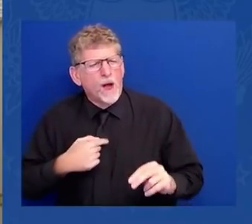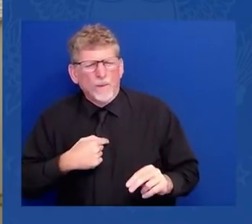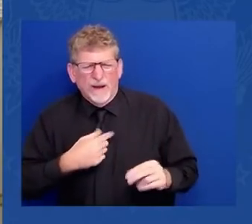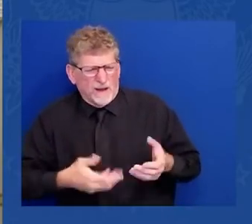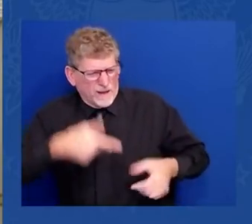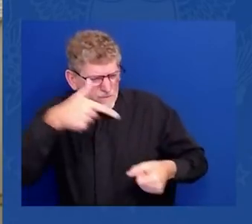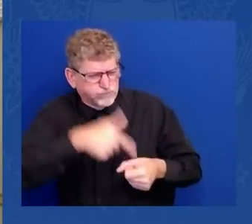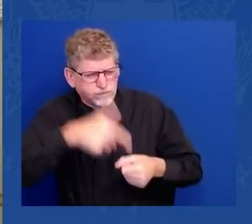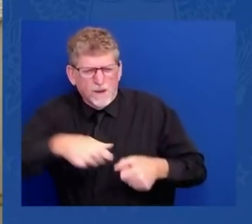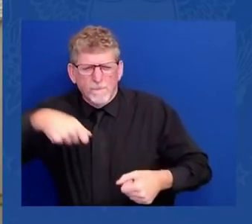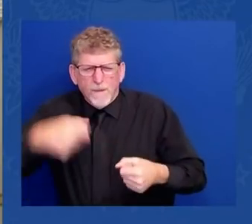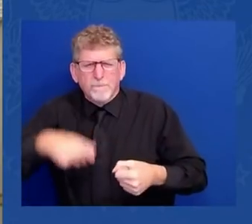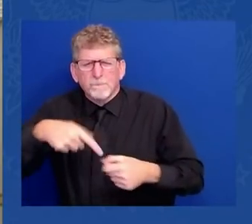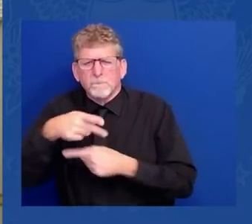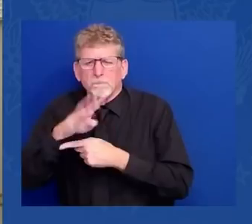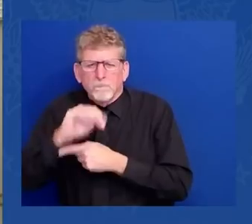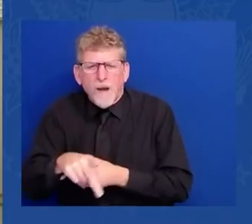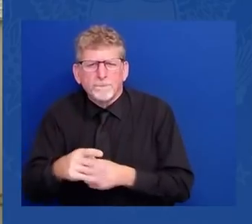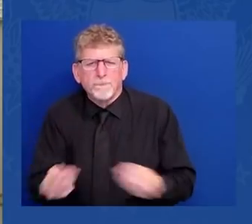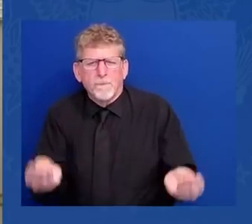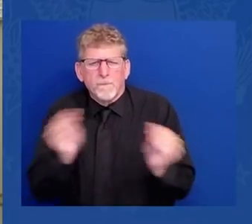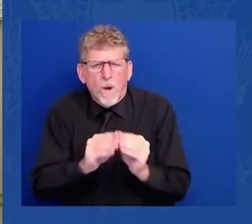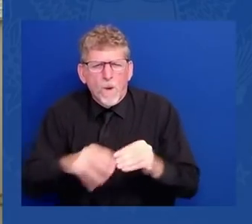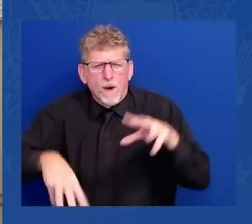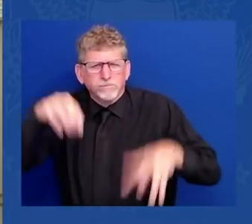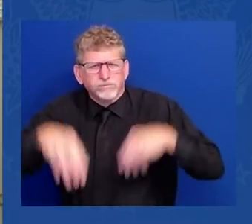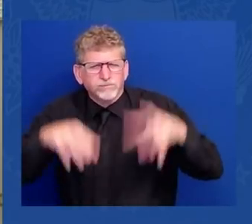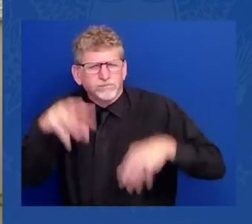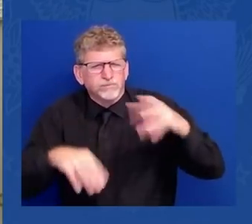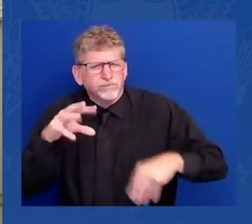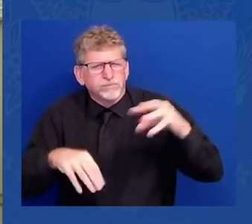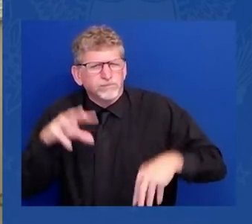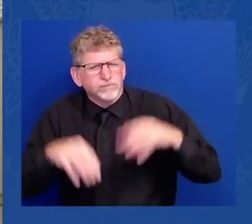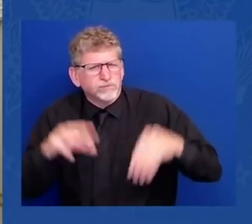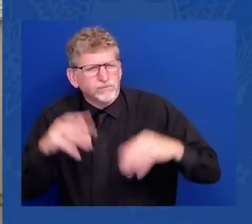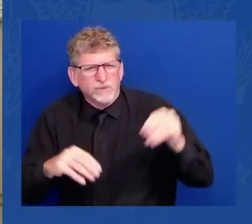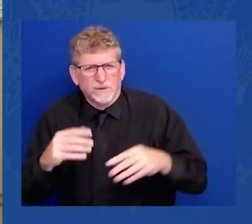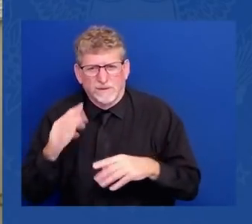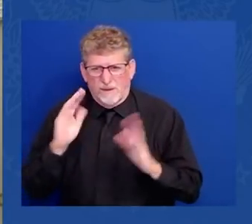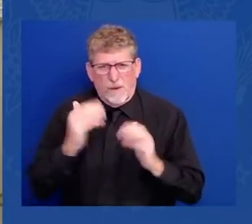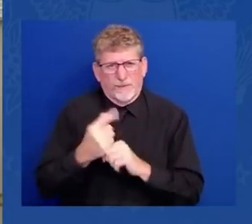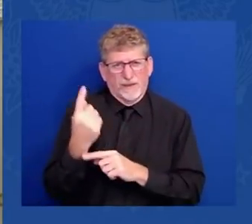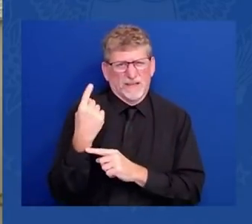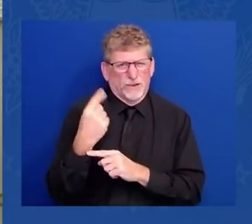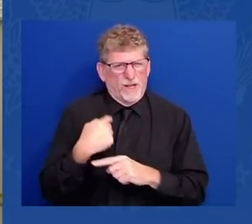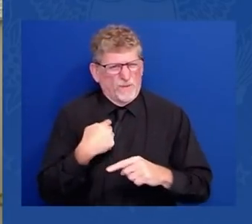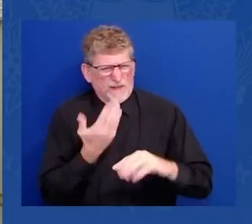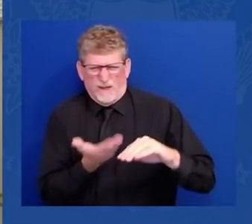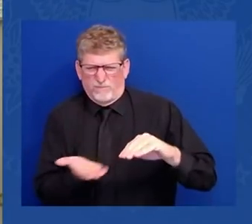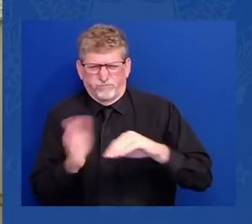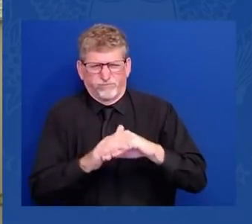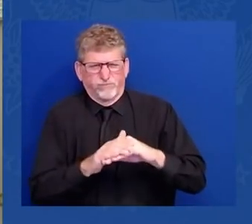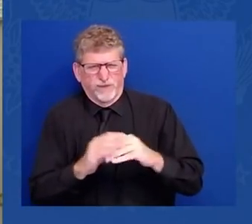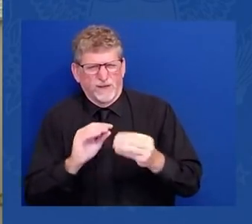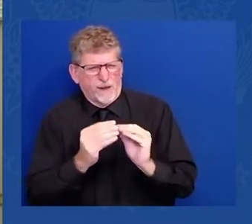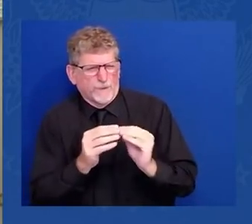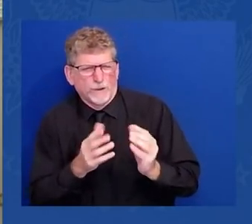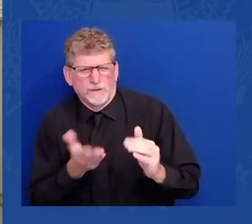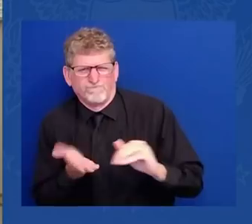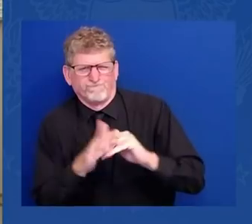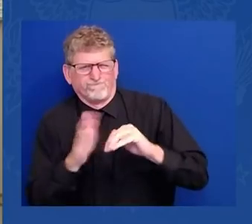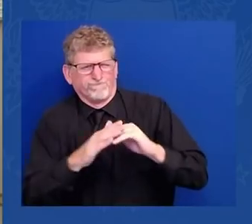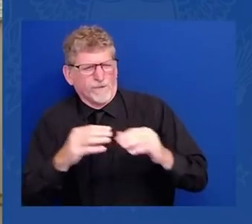the States, and we're on track to set a record of oil production next year. In the United States, 90 percent